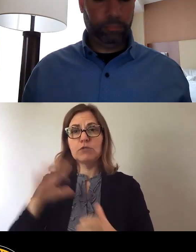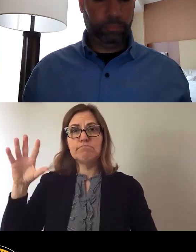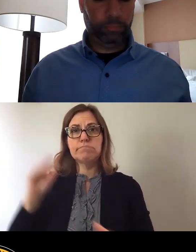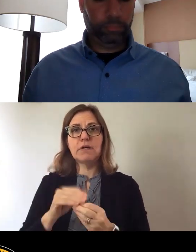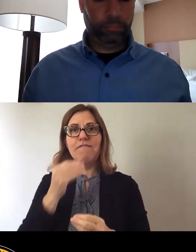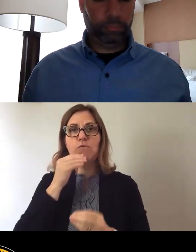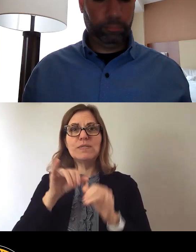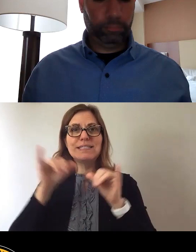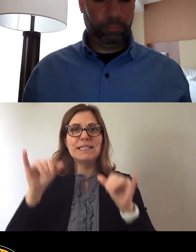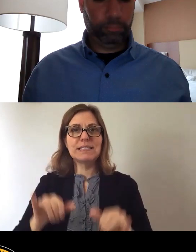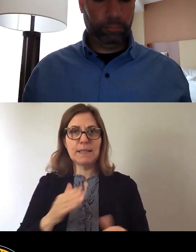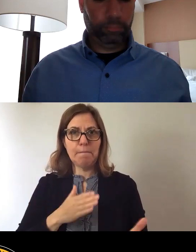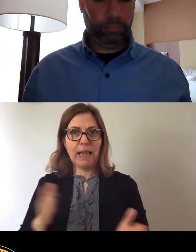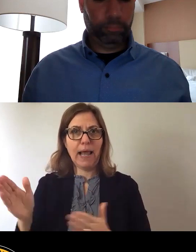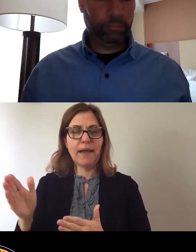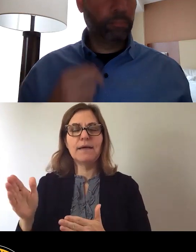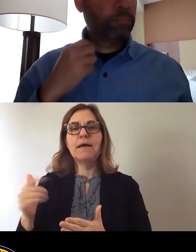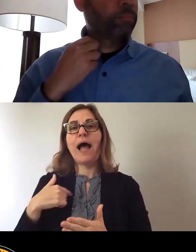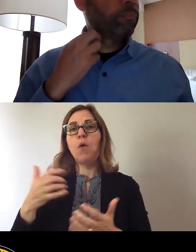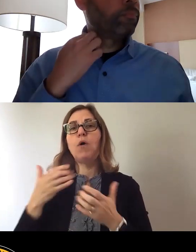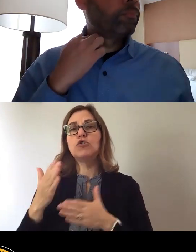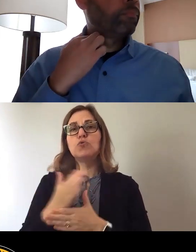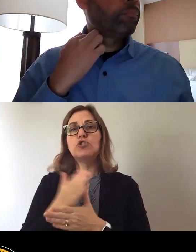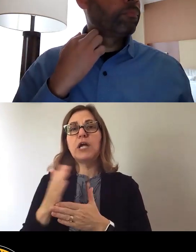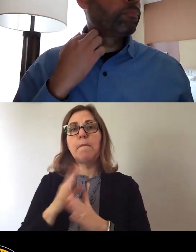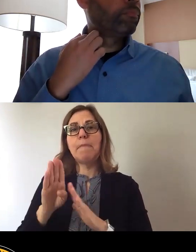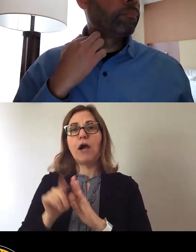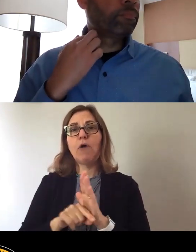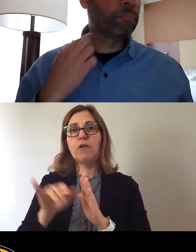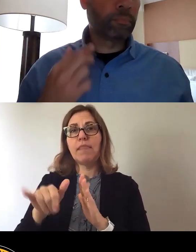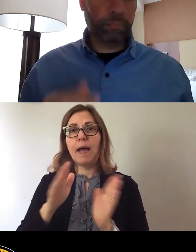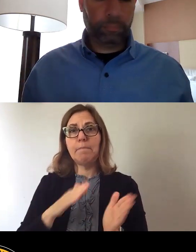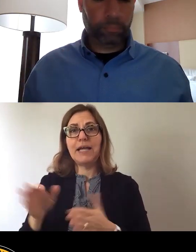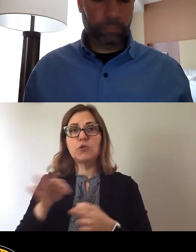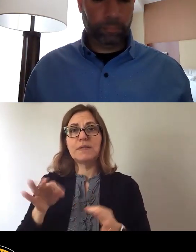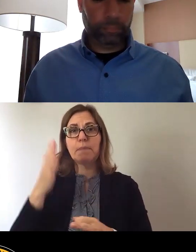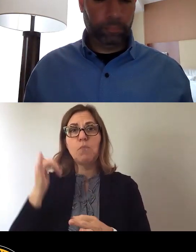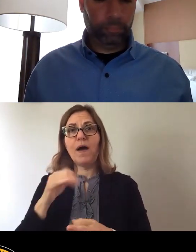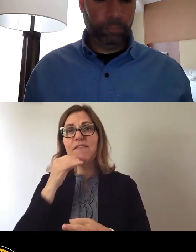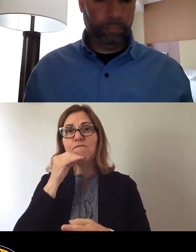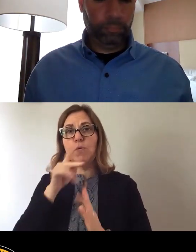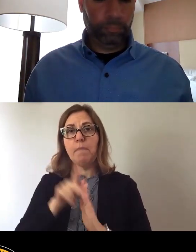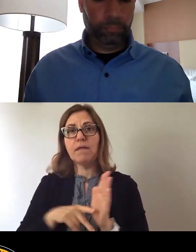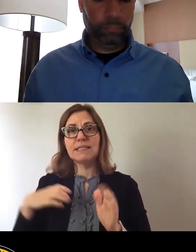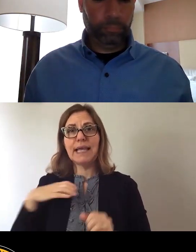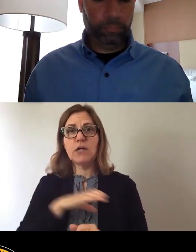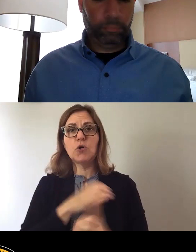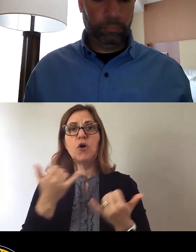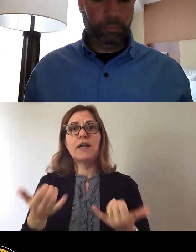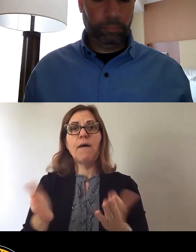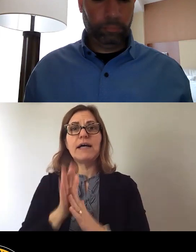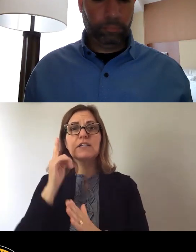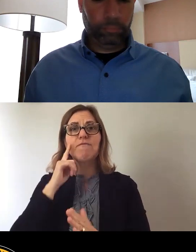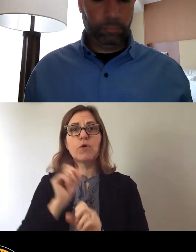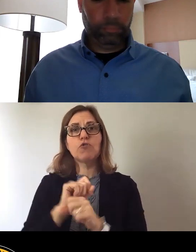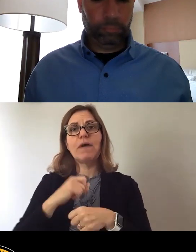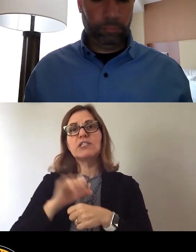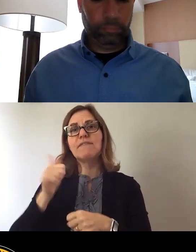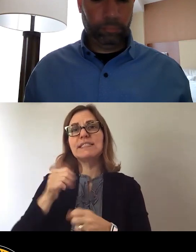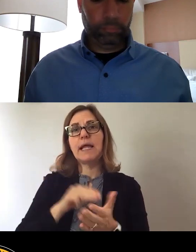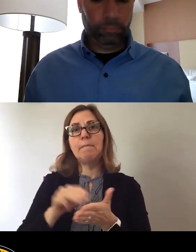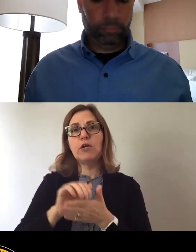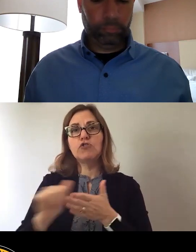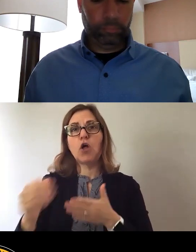I'd like to share some background on that plan and explain why the Pittsburgh Food Policy Council is now calling for the creation of a 10 million dollar food